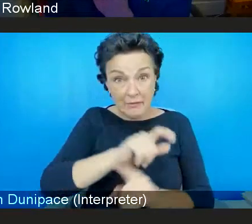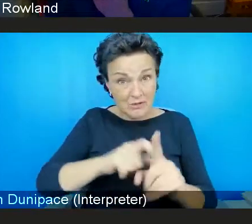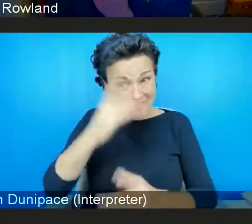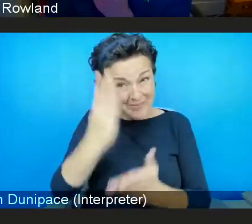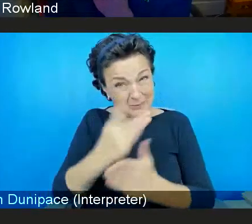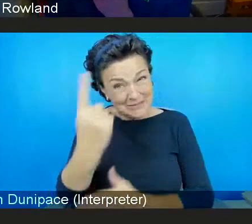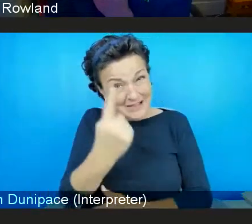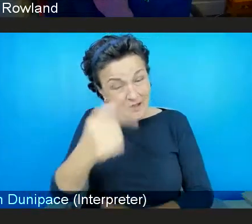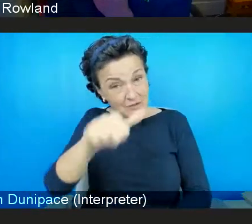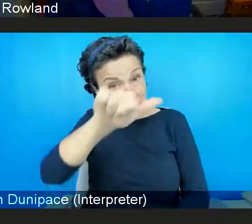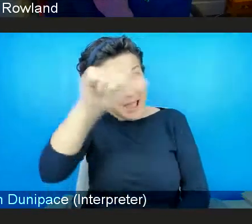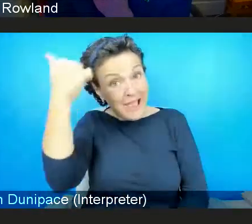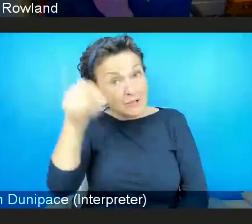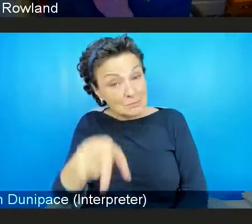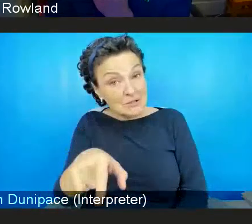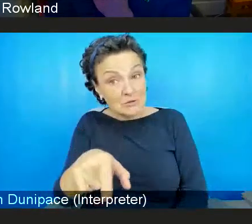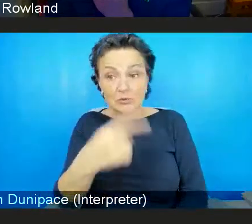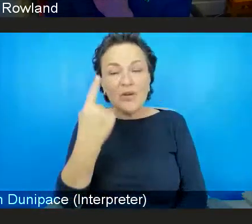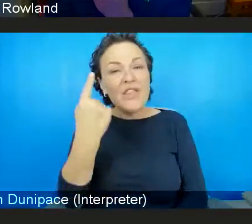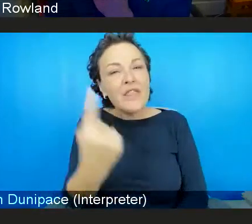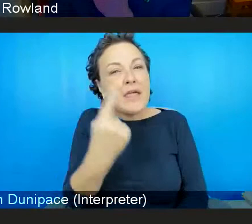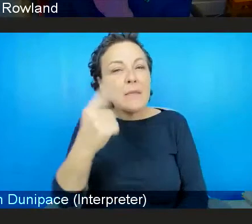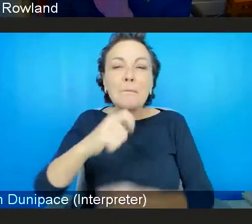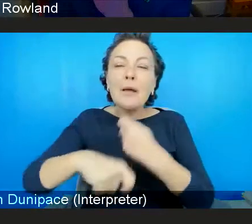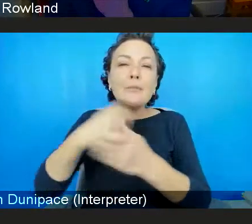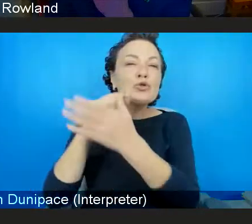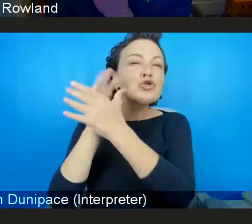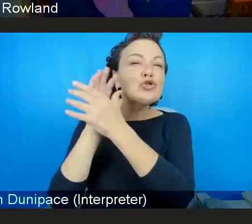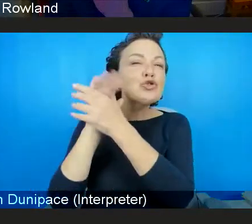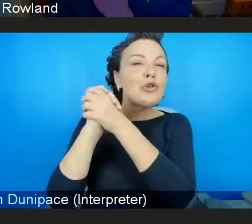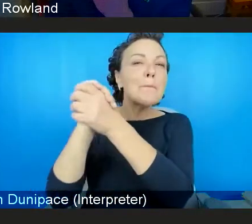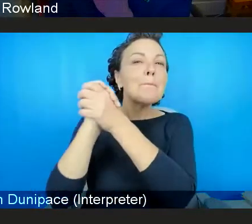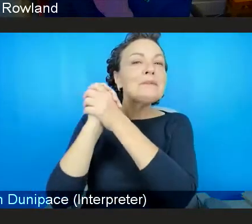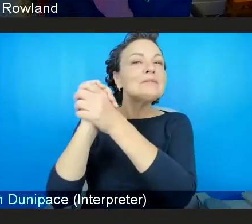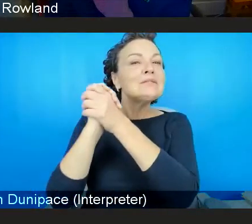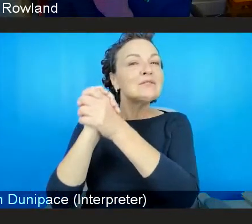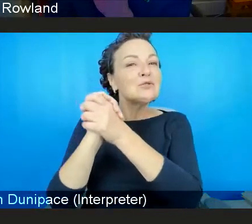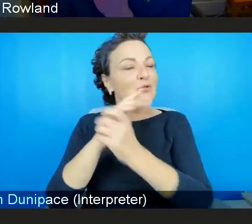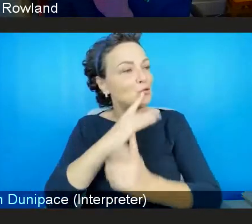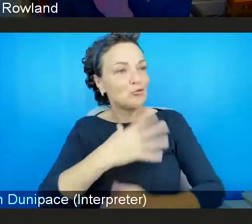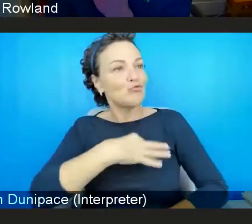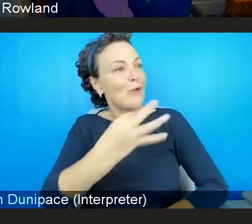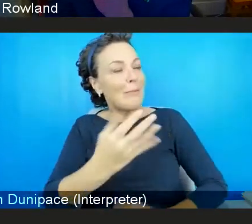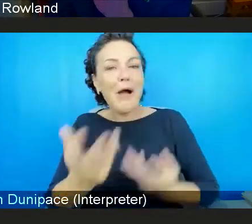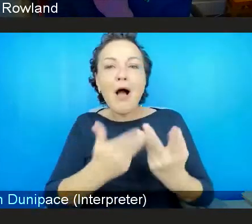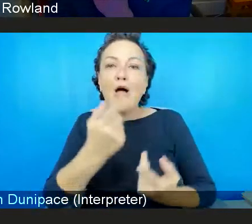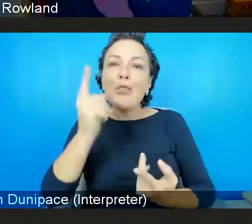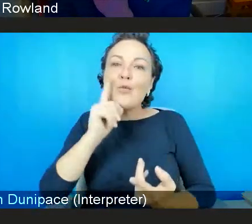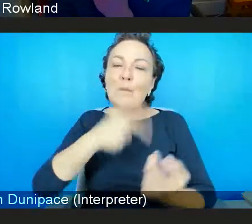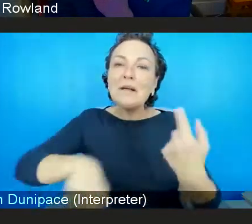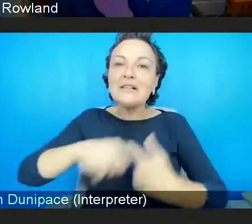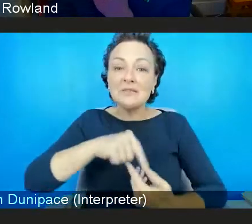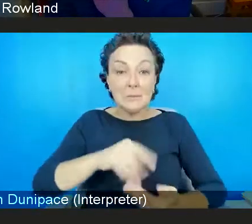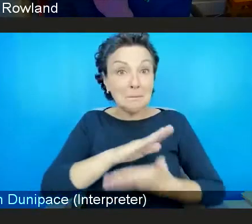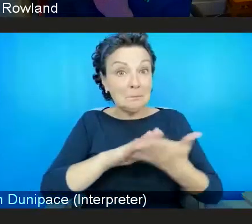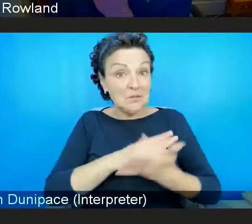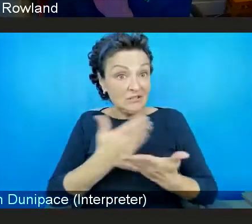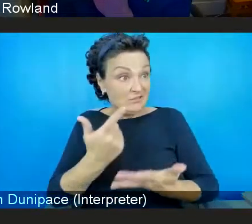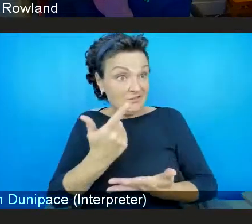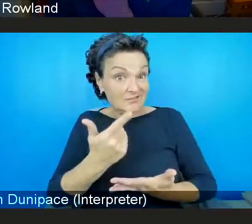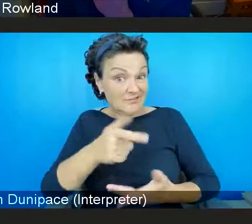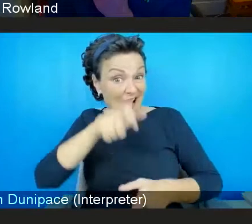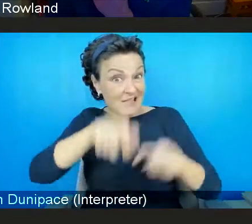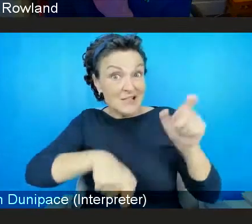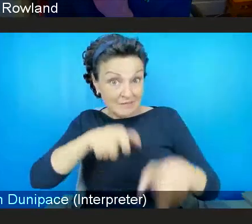for well-being program, which is where individuals who have looked after their own mental